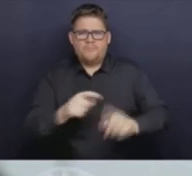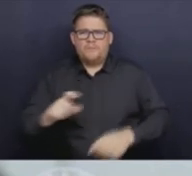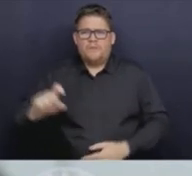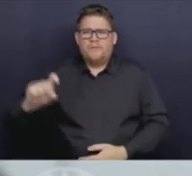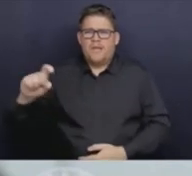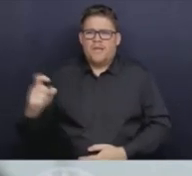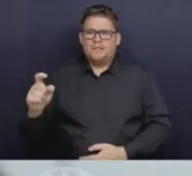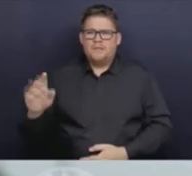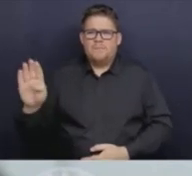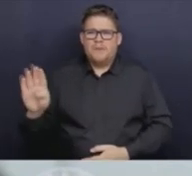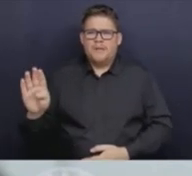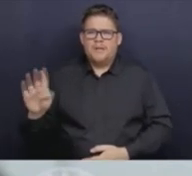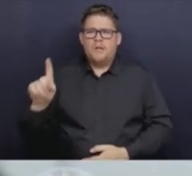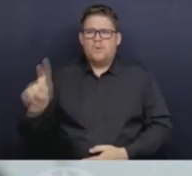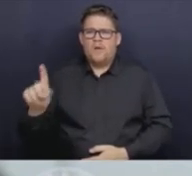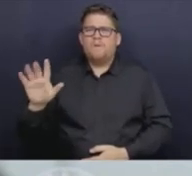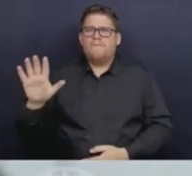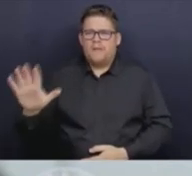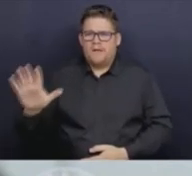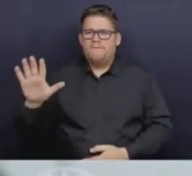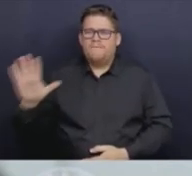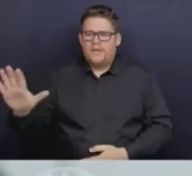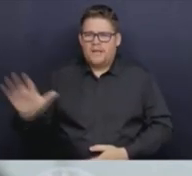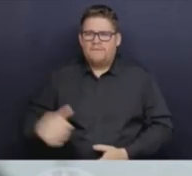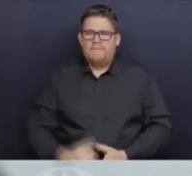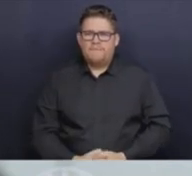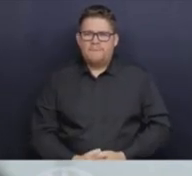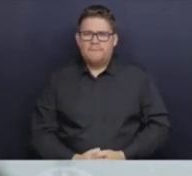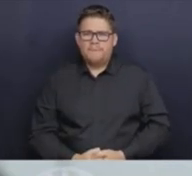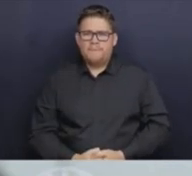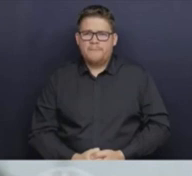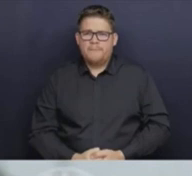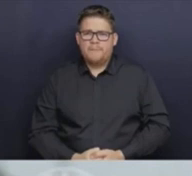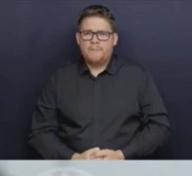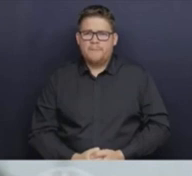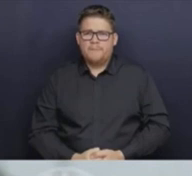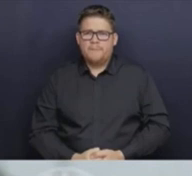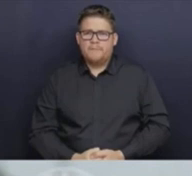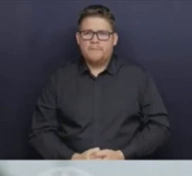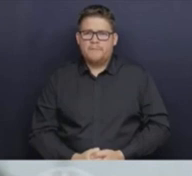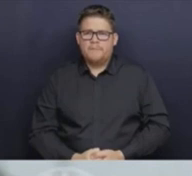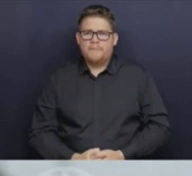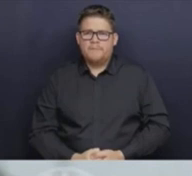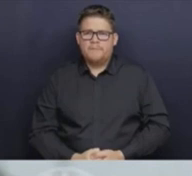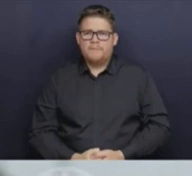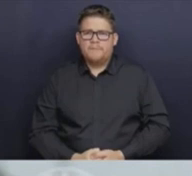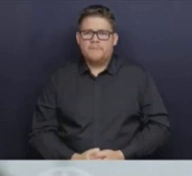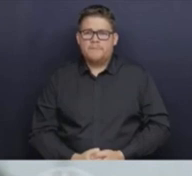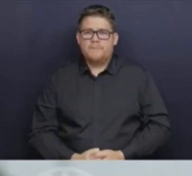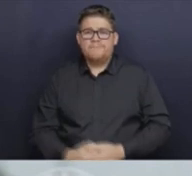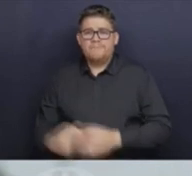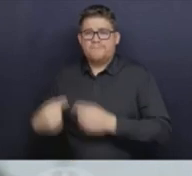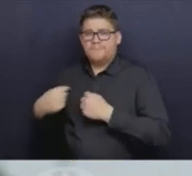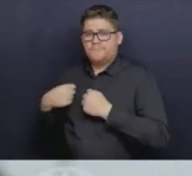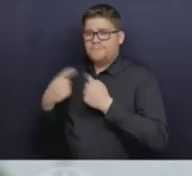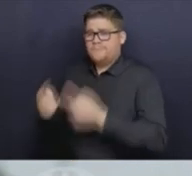because it's been on a lot of people's minds over the last few weeks. To date, we've had 24